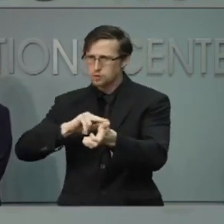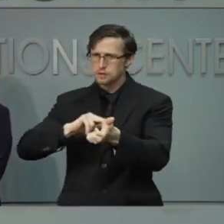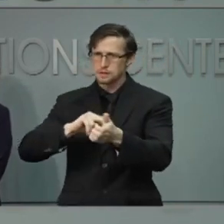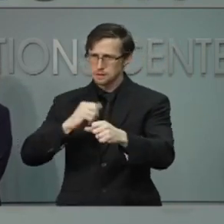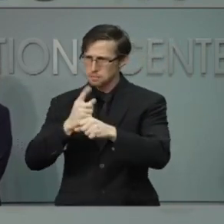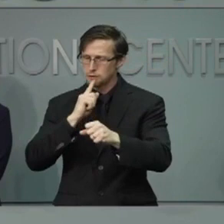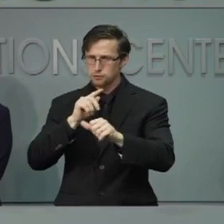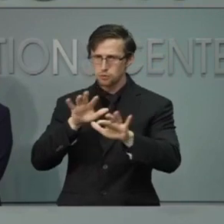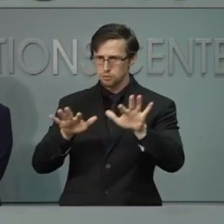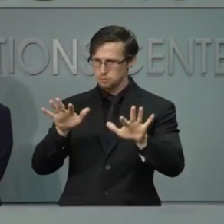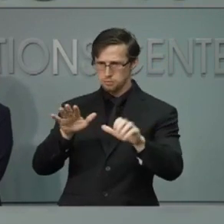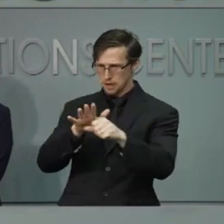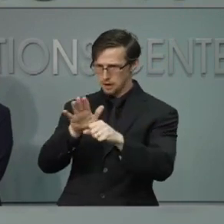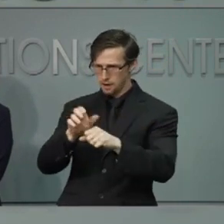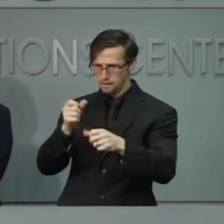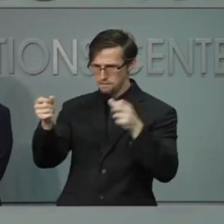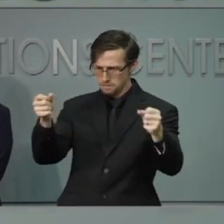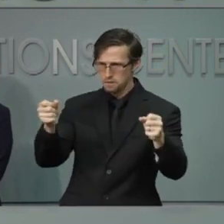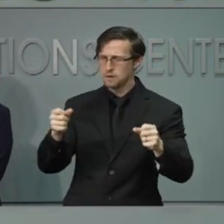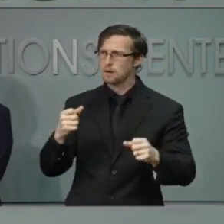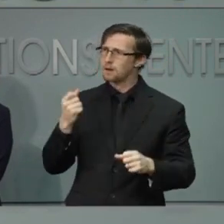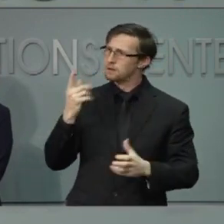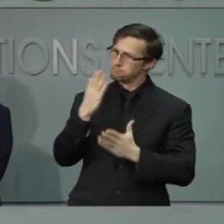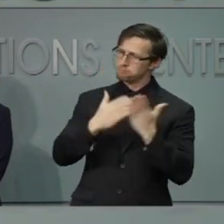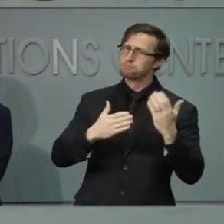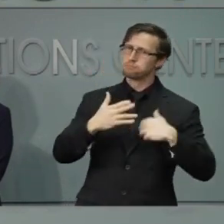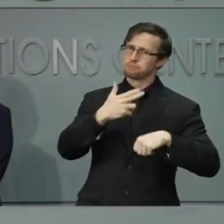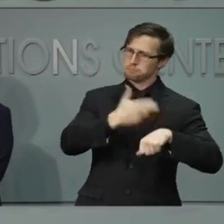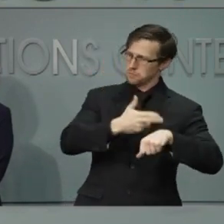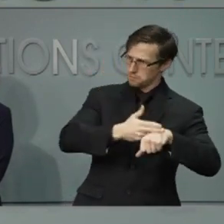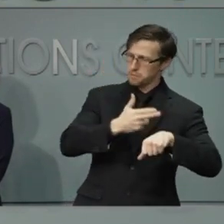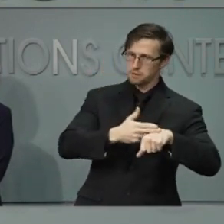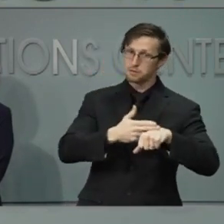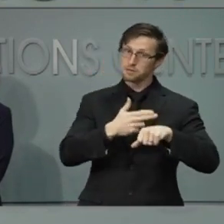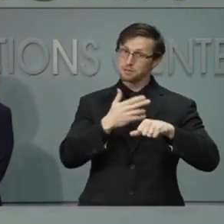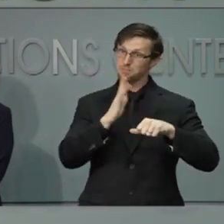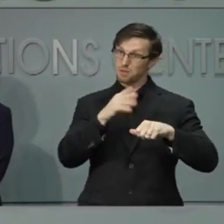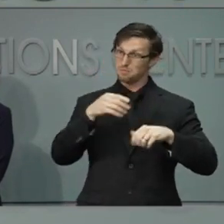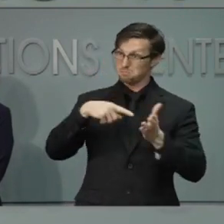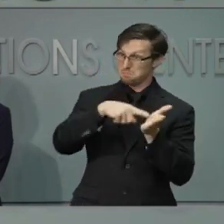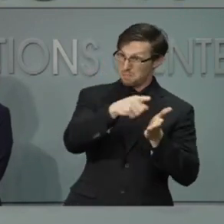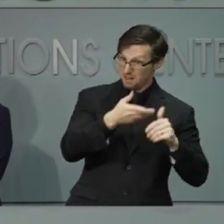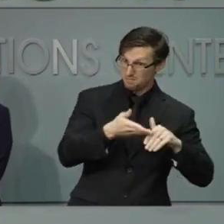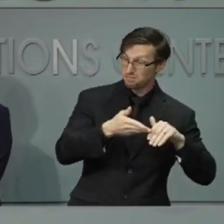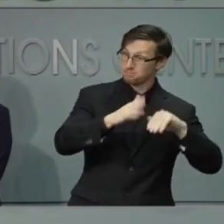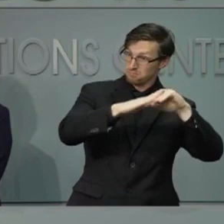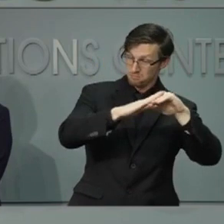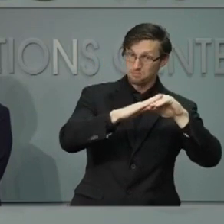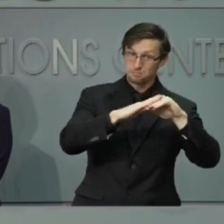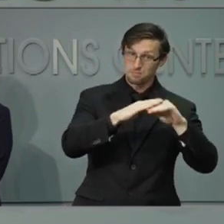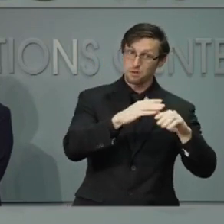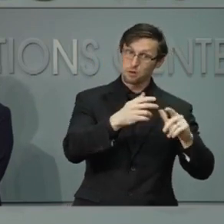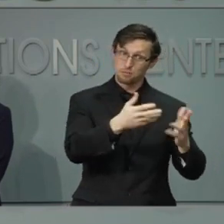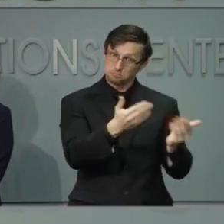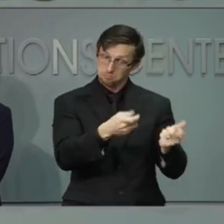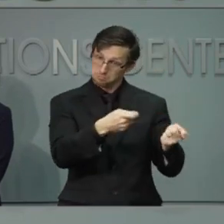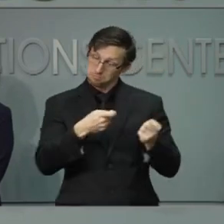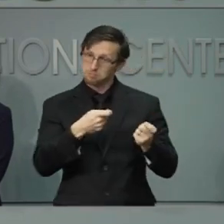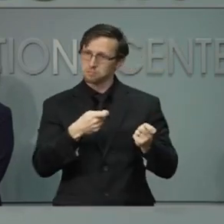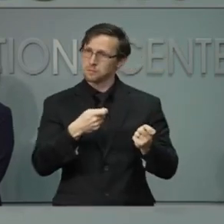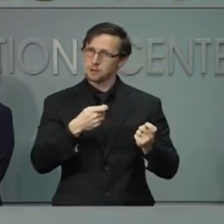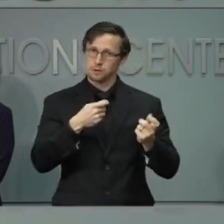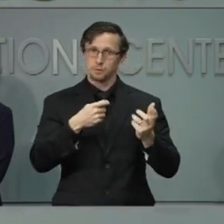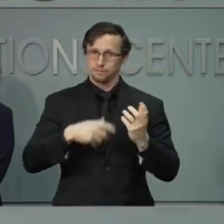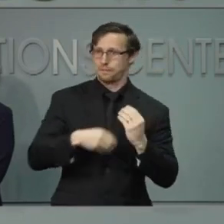one of the measures that hospitals take is to incentivize, financially incentivize staff to pick up shifts